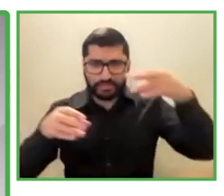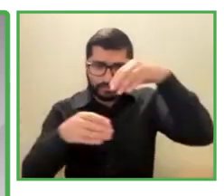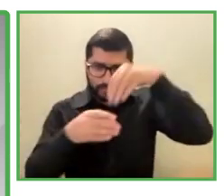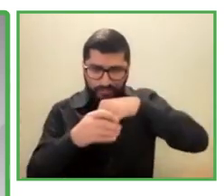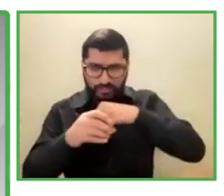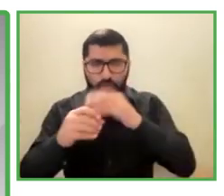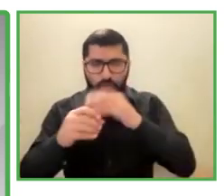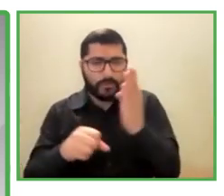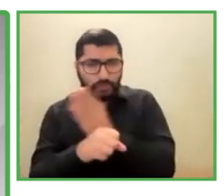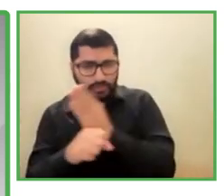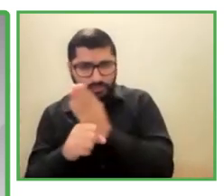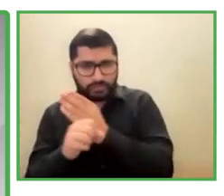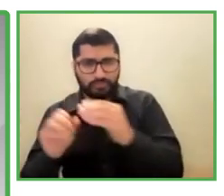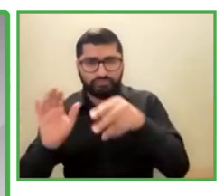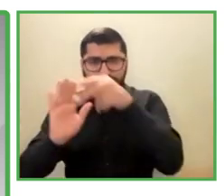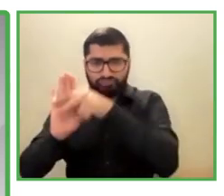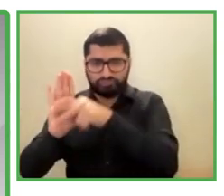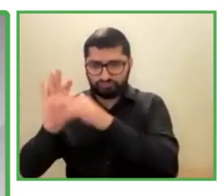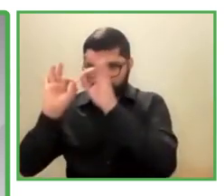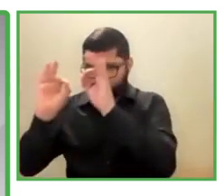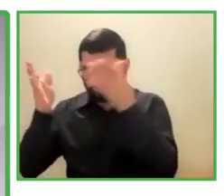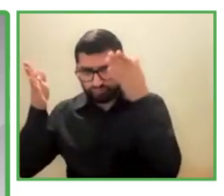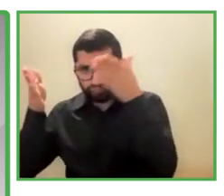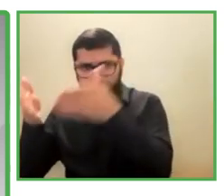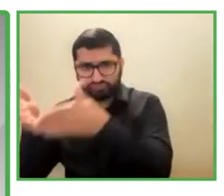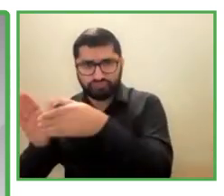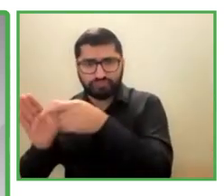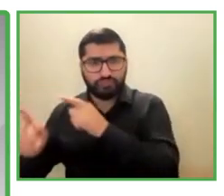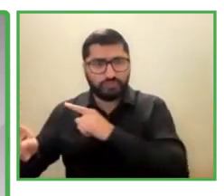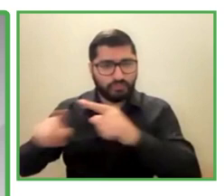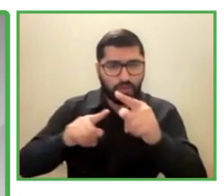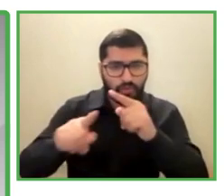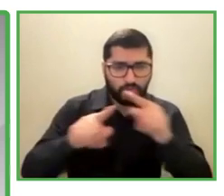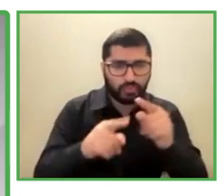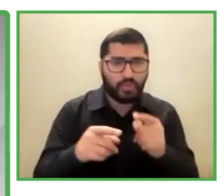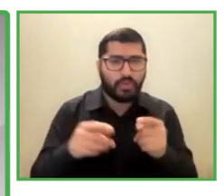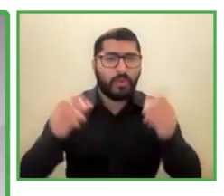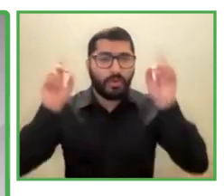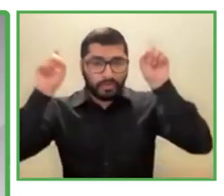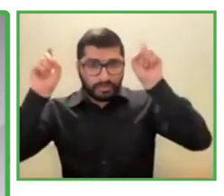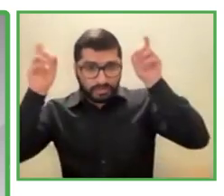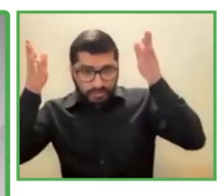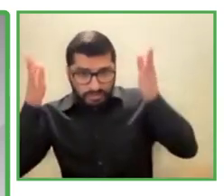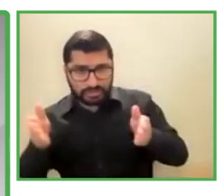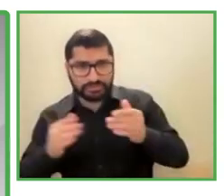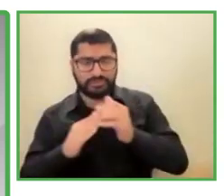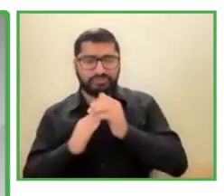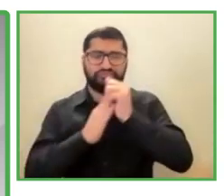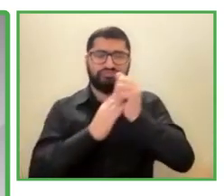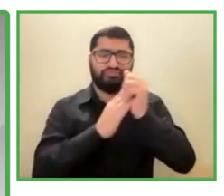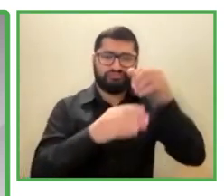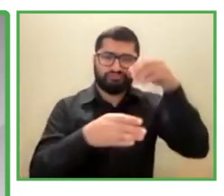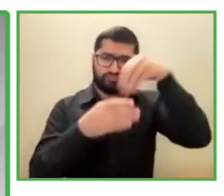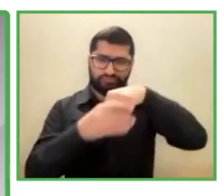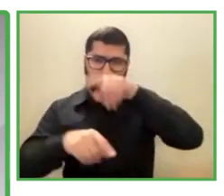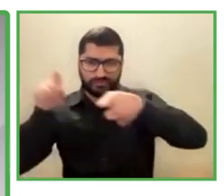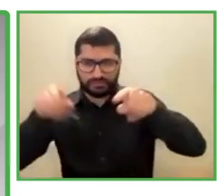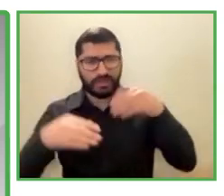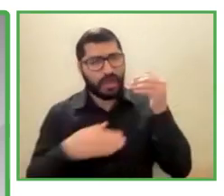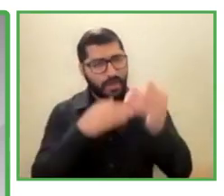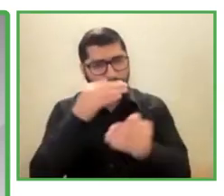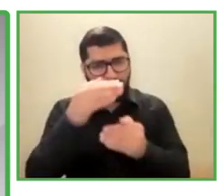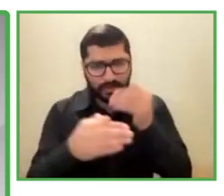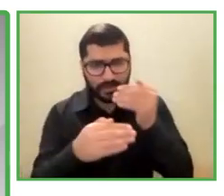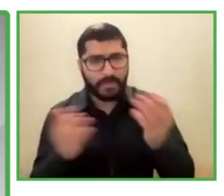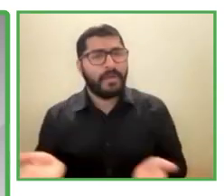Vidya has been the advisor to several business leaders in the adoption of inclusion strategies and making breakthroughs to